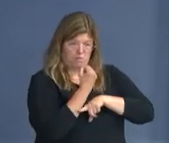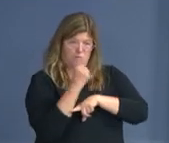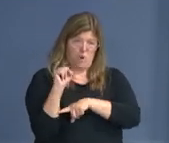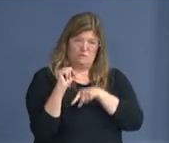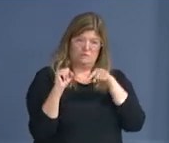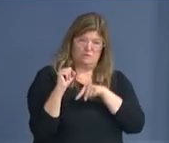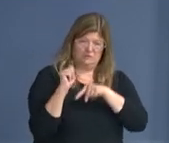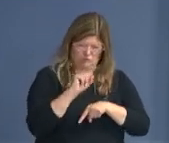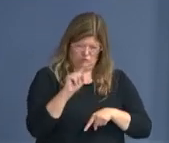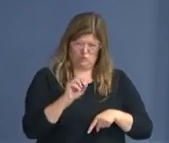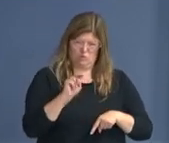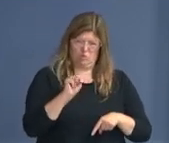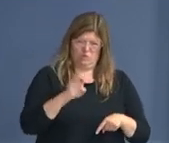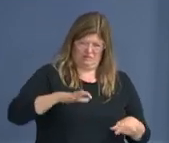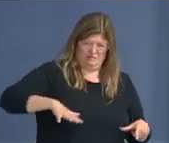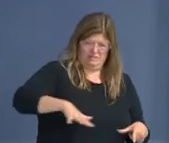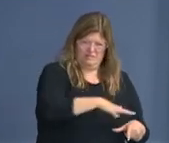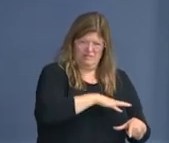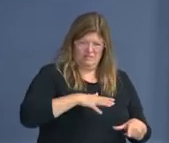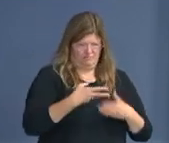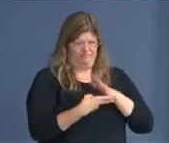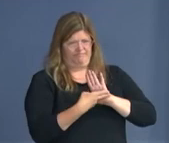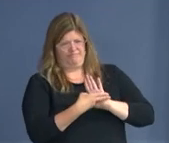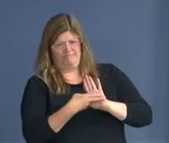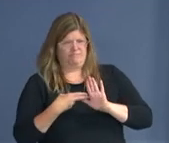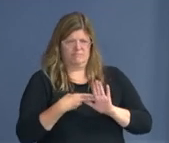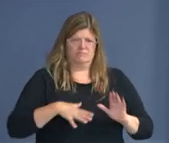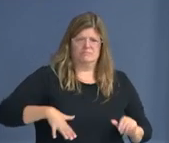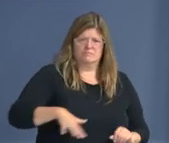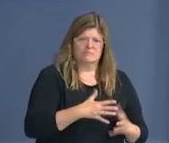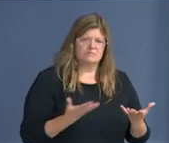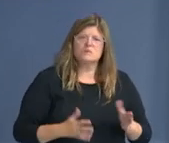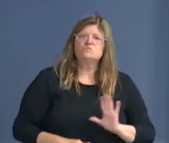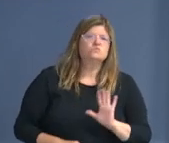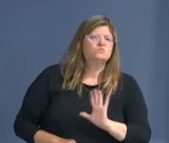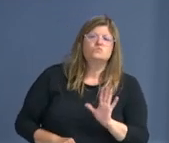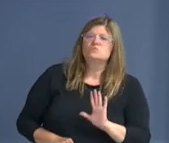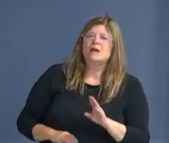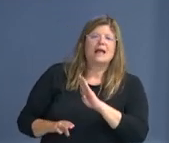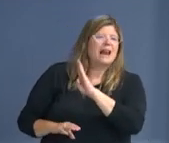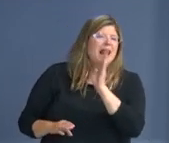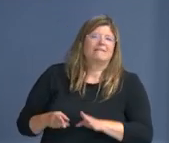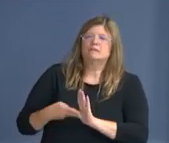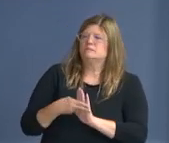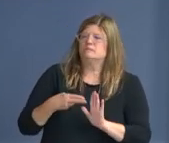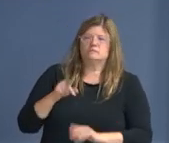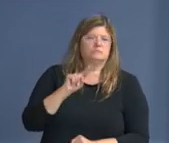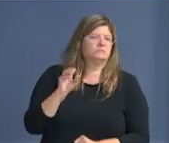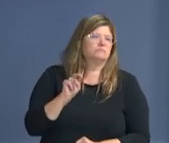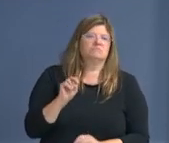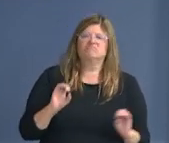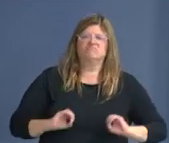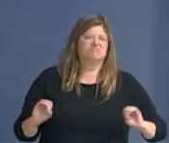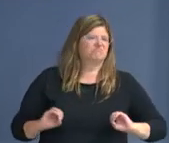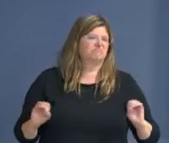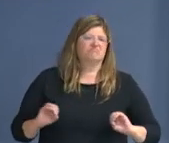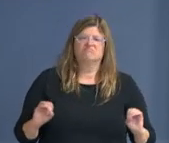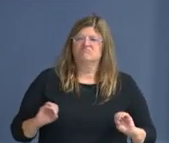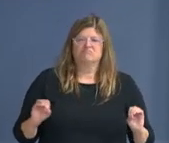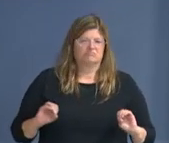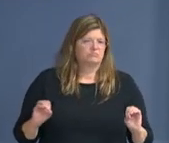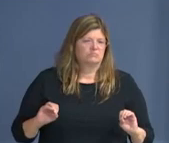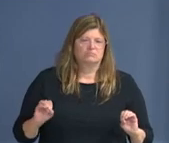characterized it that way. It's 16th Street in the District of Columbia that is open to anybody,